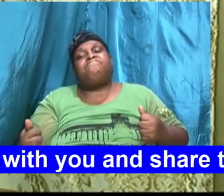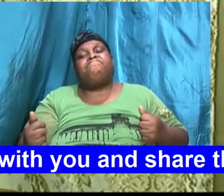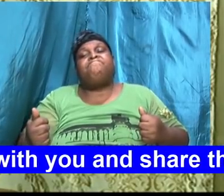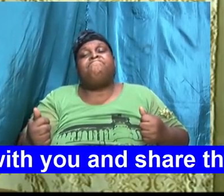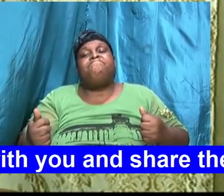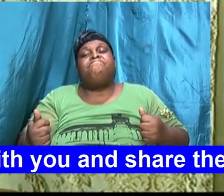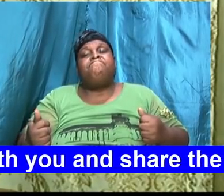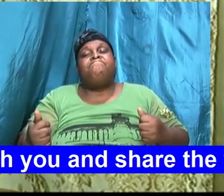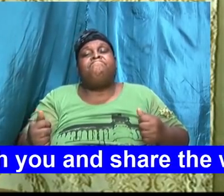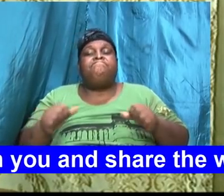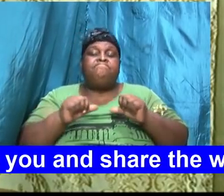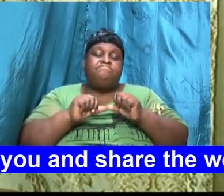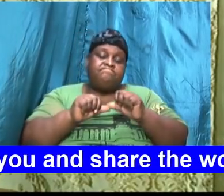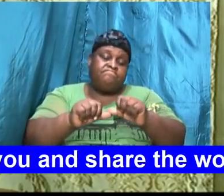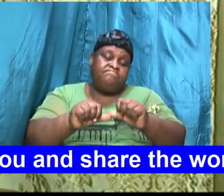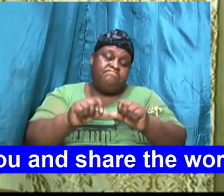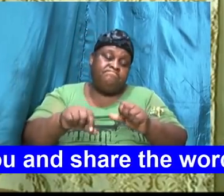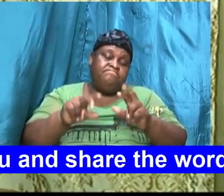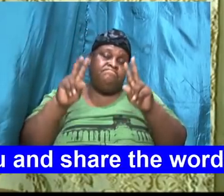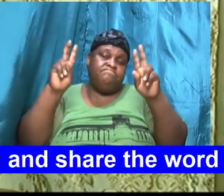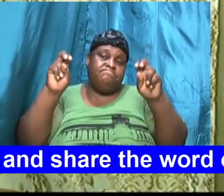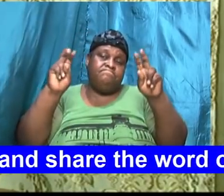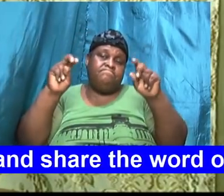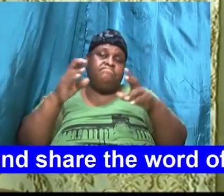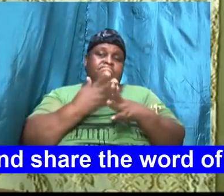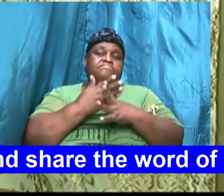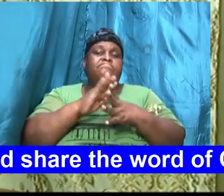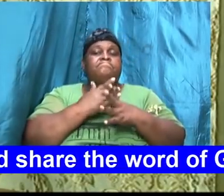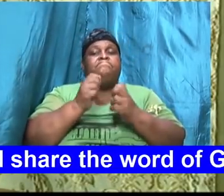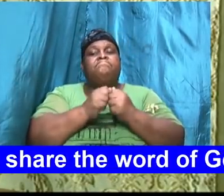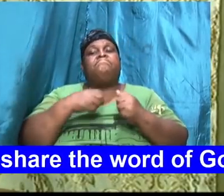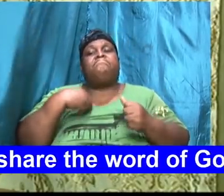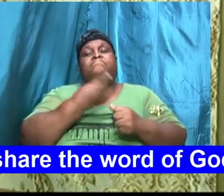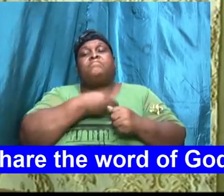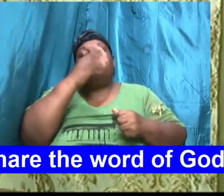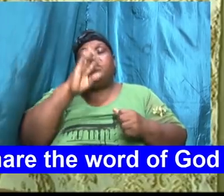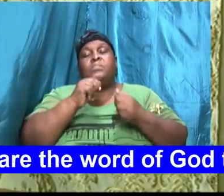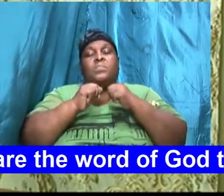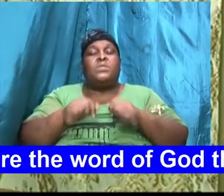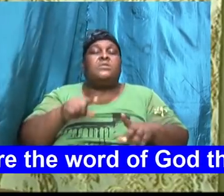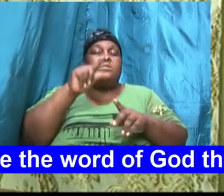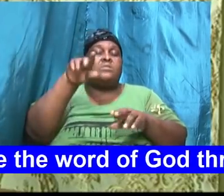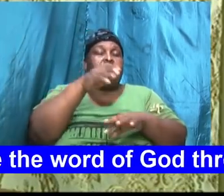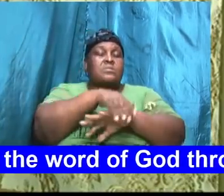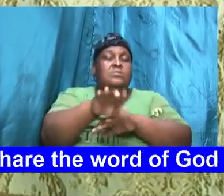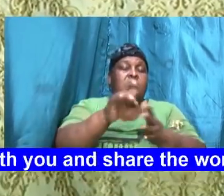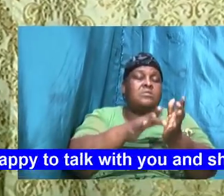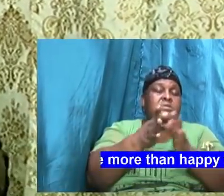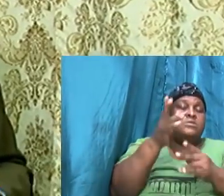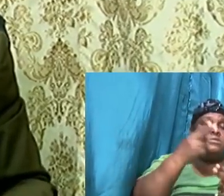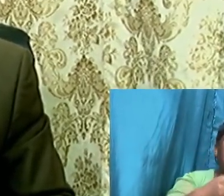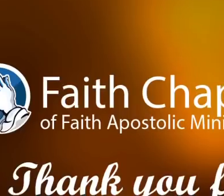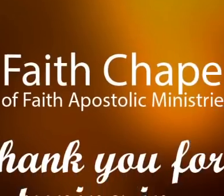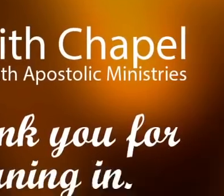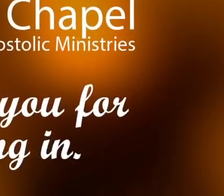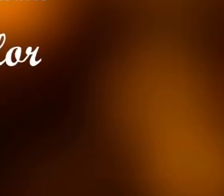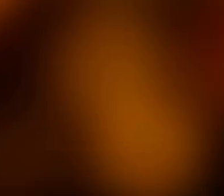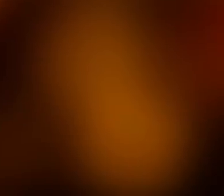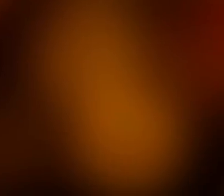we continue this thought and we will share with us God bless you tonight in Jesus name Amen